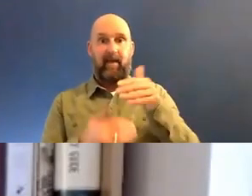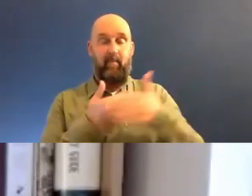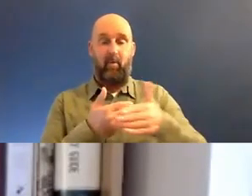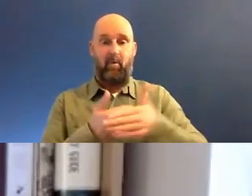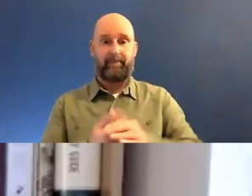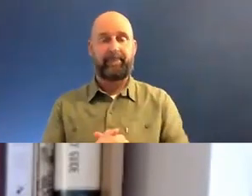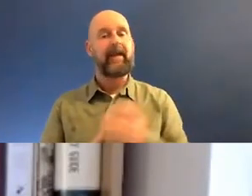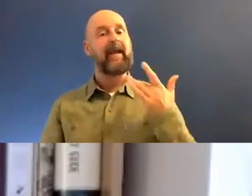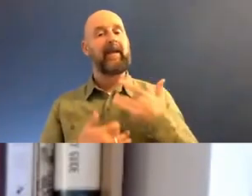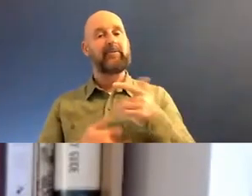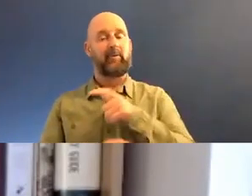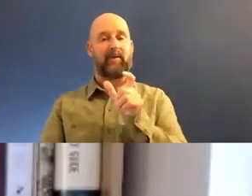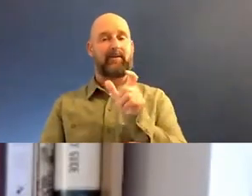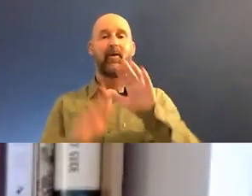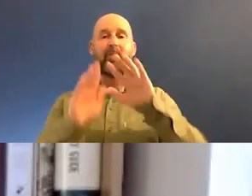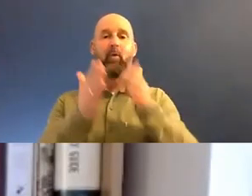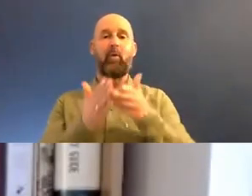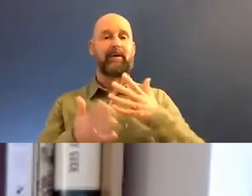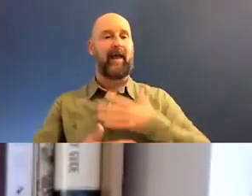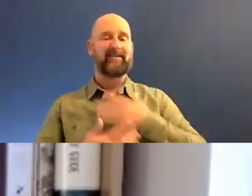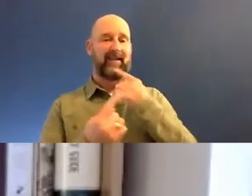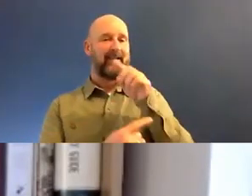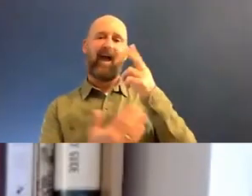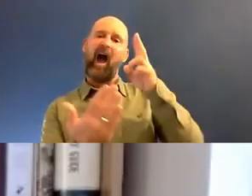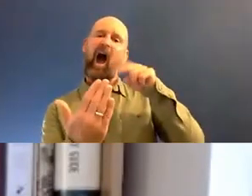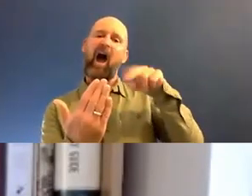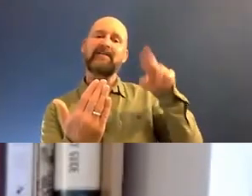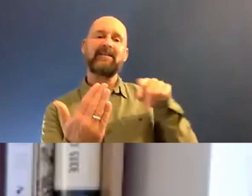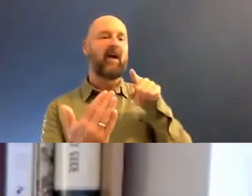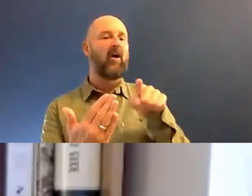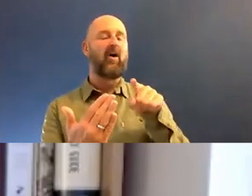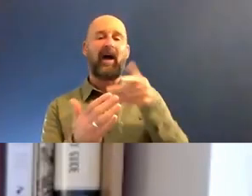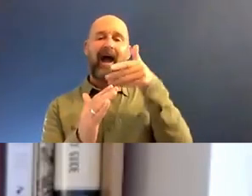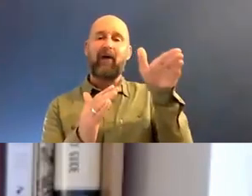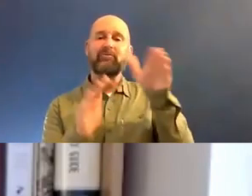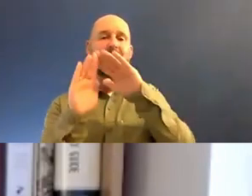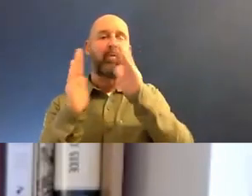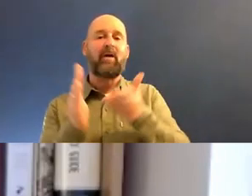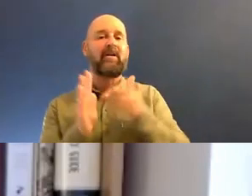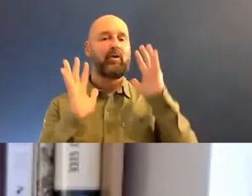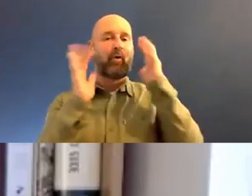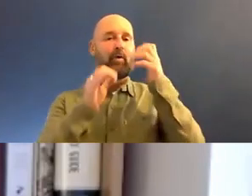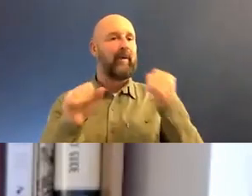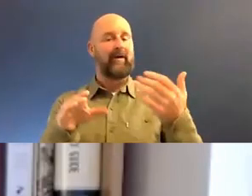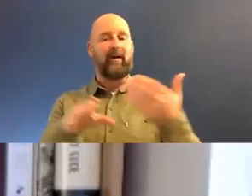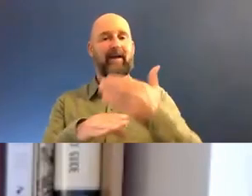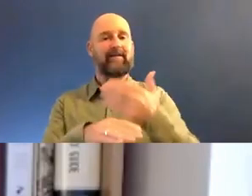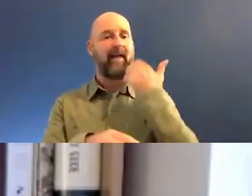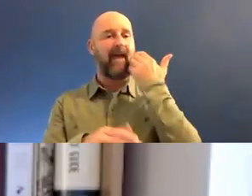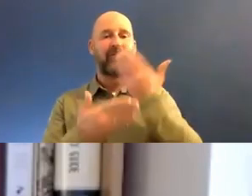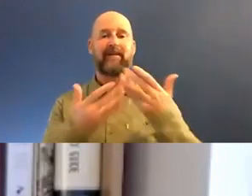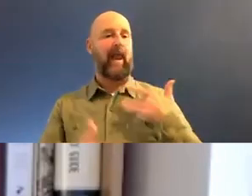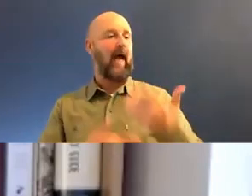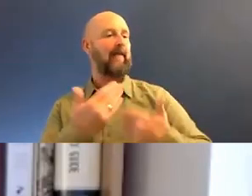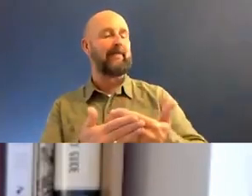but of course, that the world likes to perceive artists as being out of the world and not concerned with the practicalities of day-to-day life. But